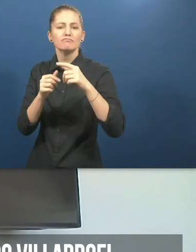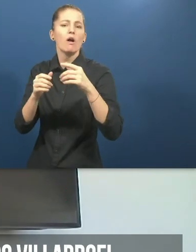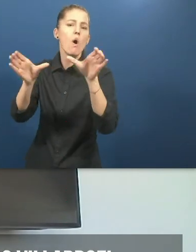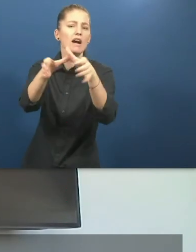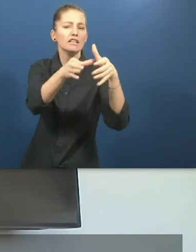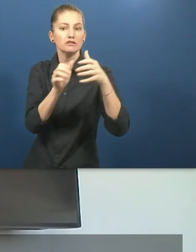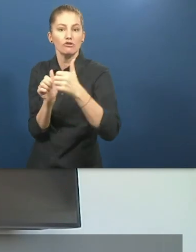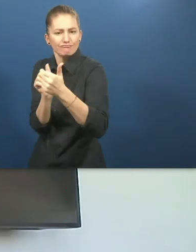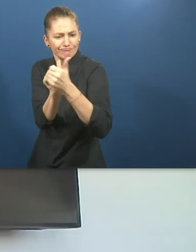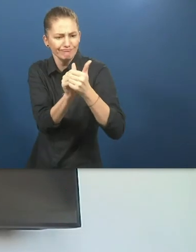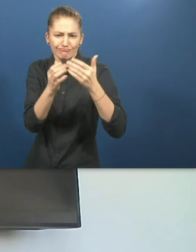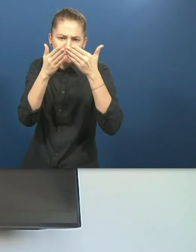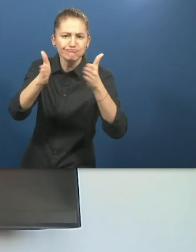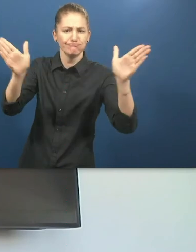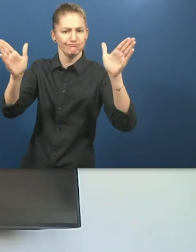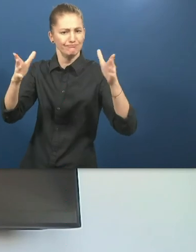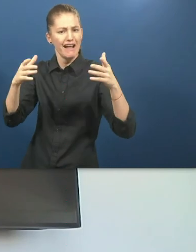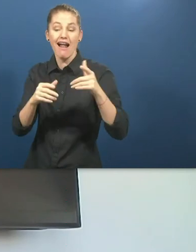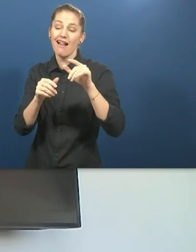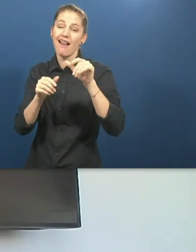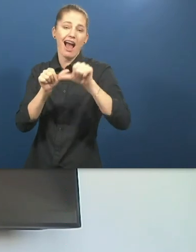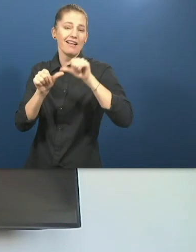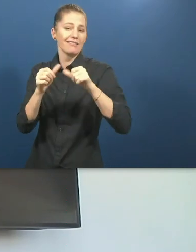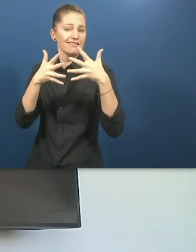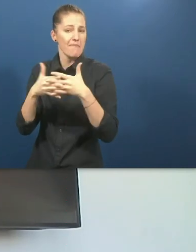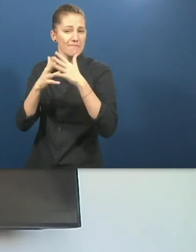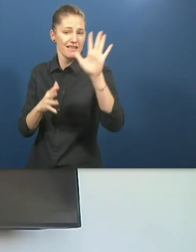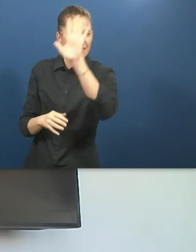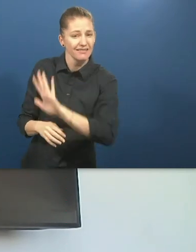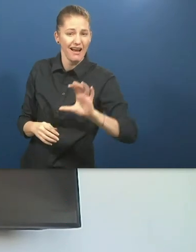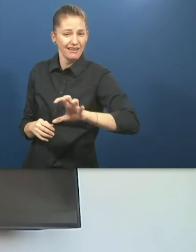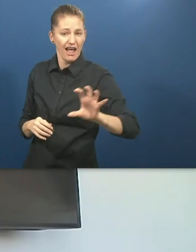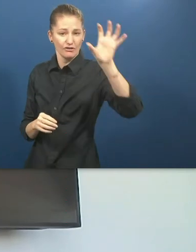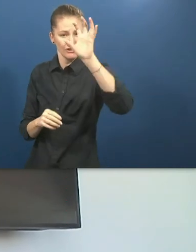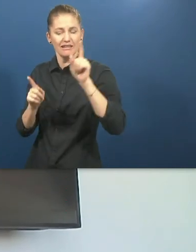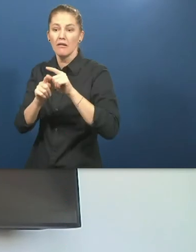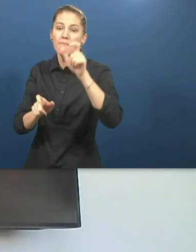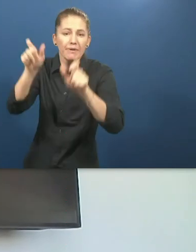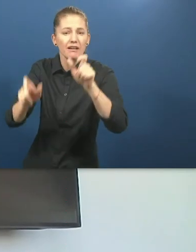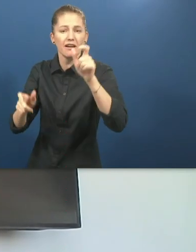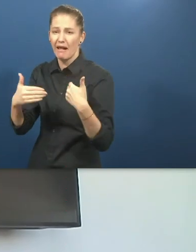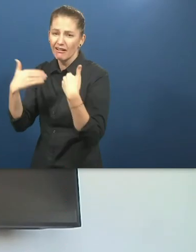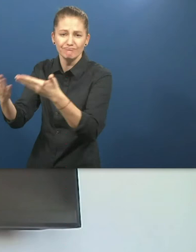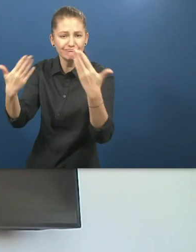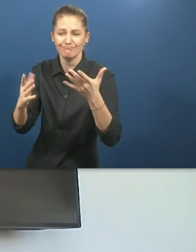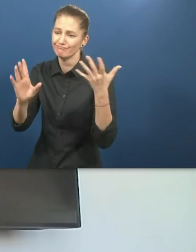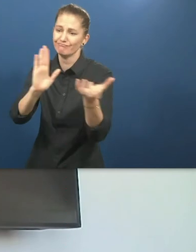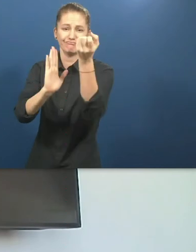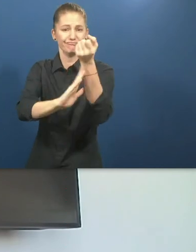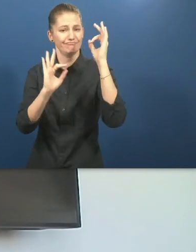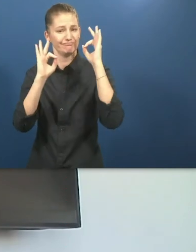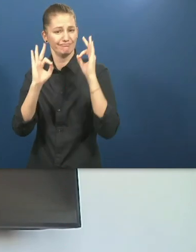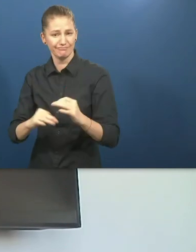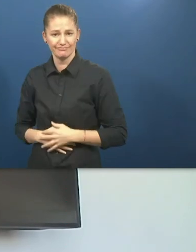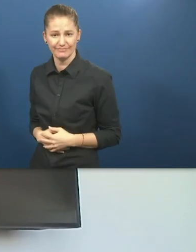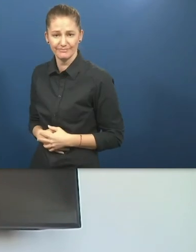organizations in different countries of Latin America to reach more people and have more coverage. We are working on the development